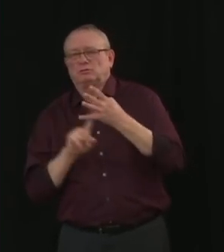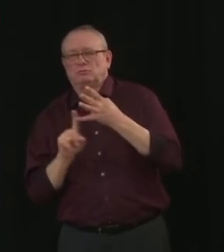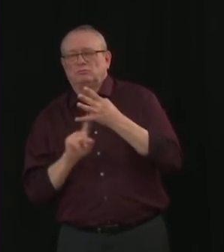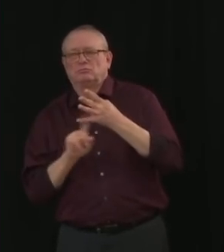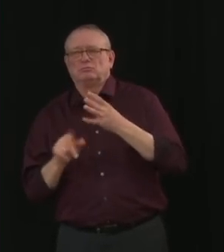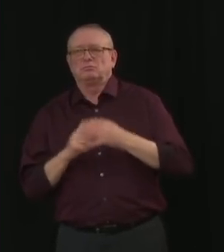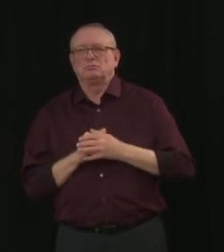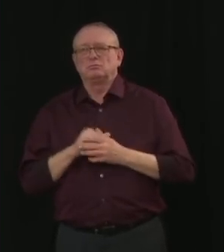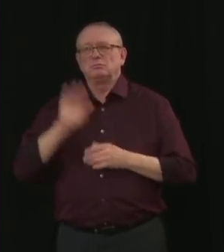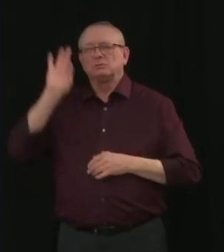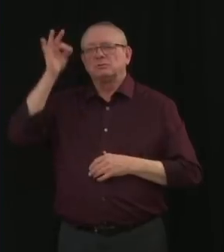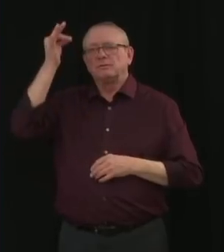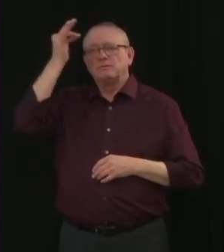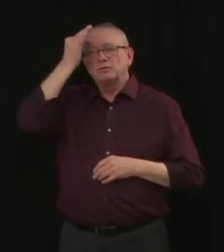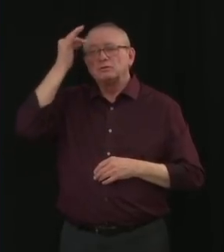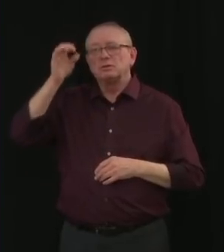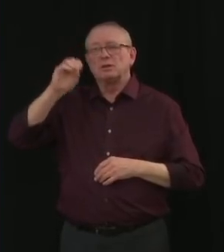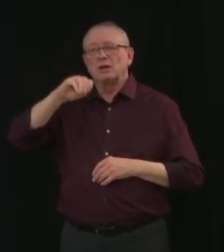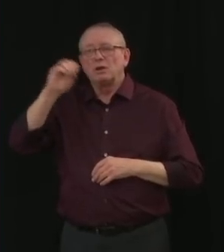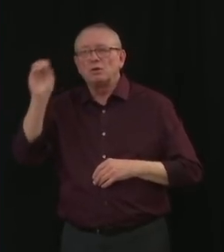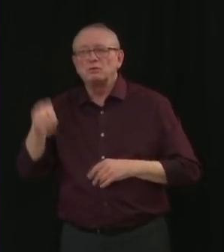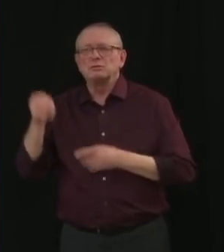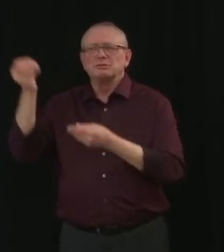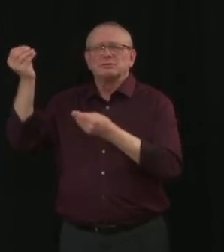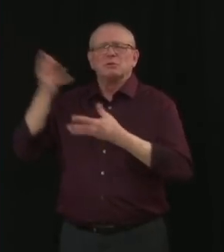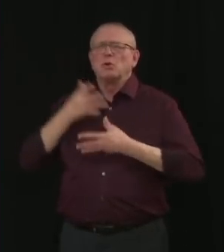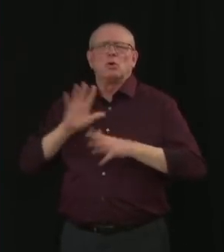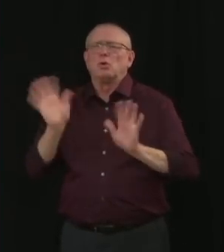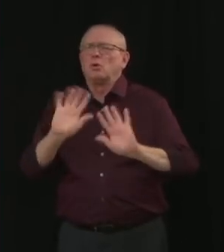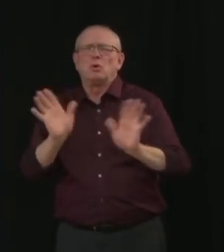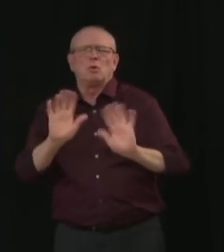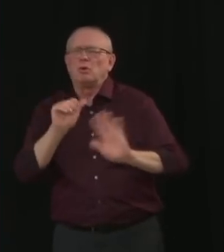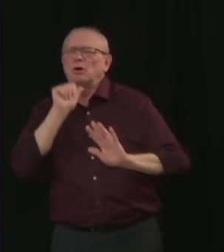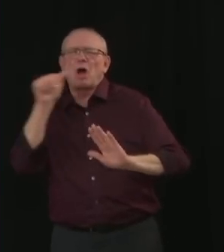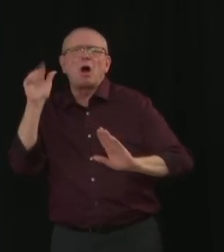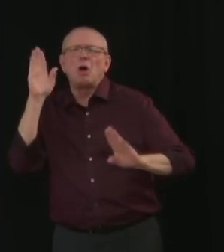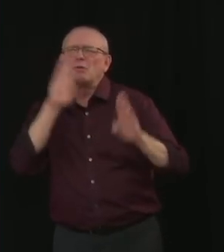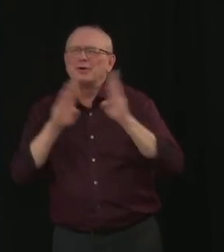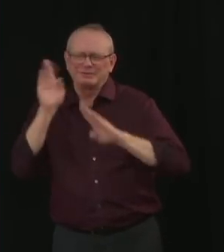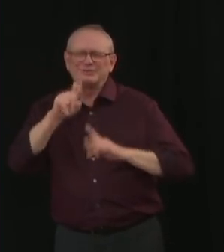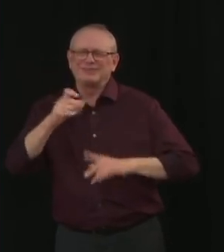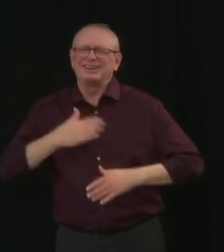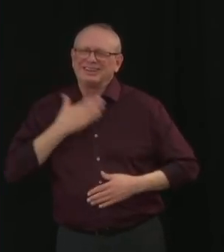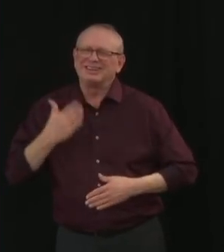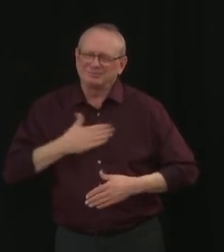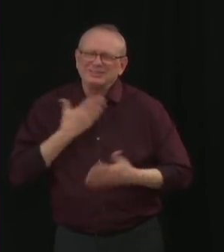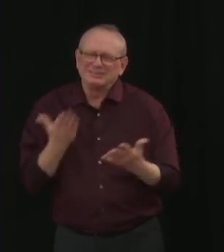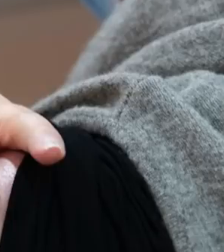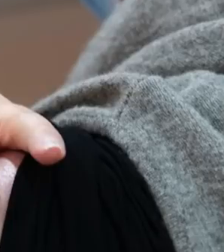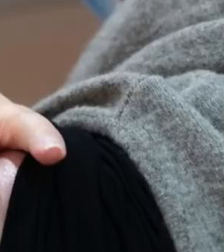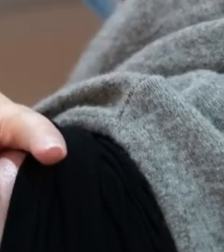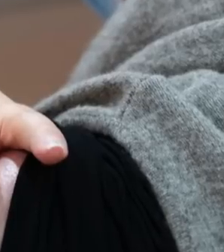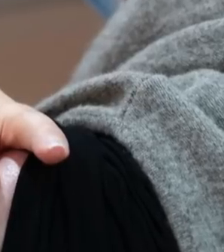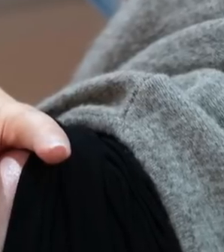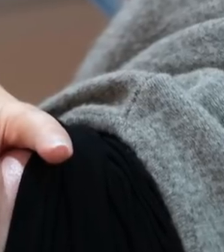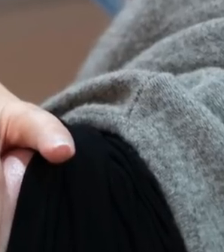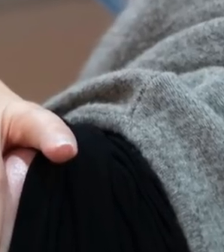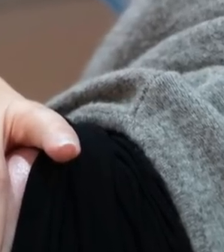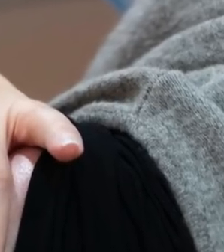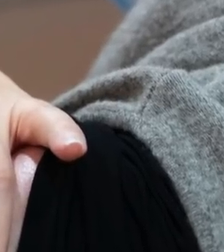And then today, federal officials informed us that we will, in fact, be receiving